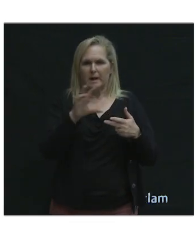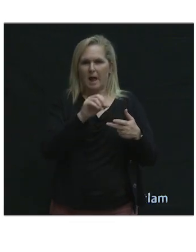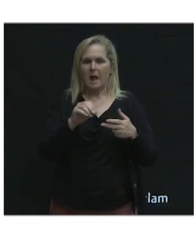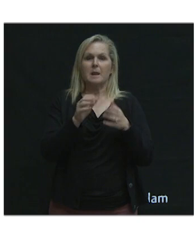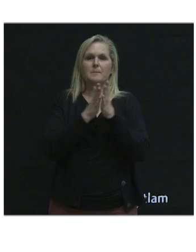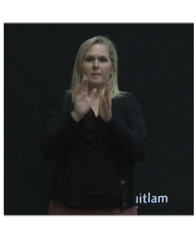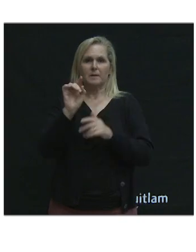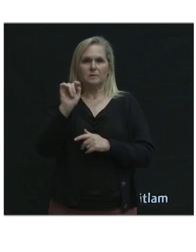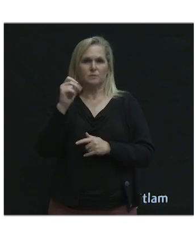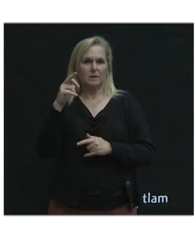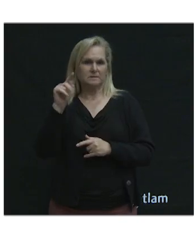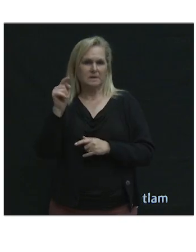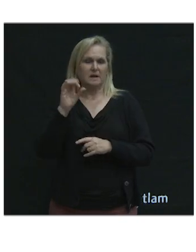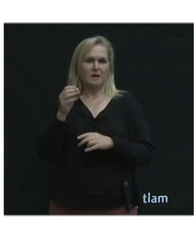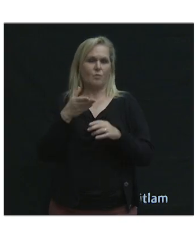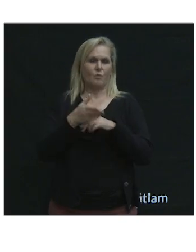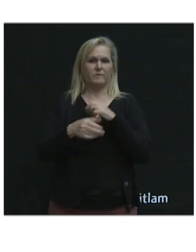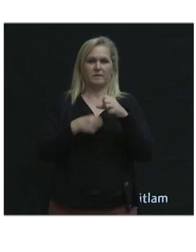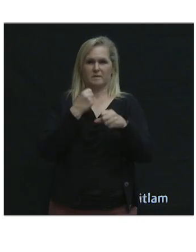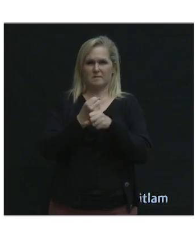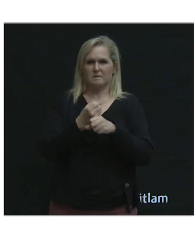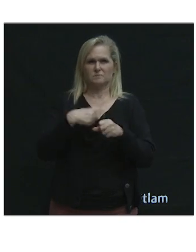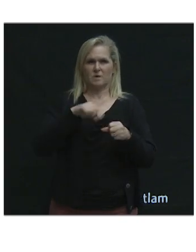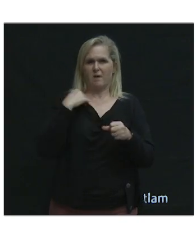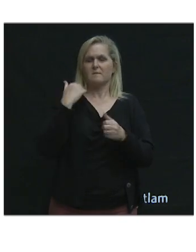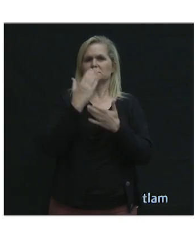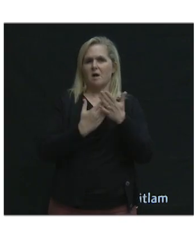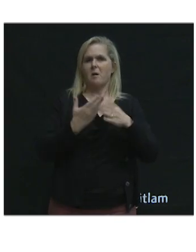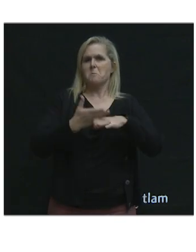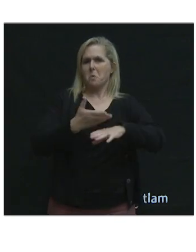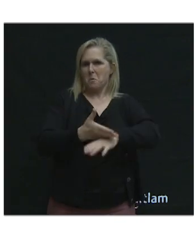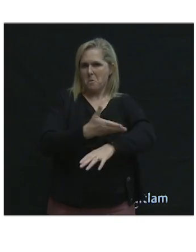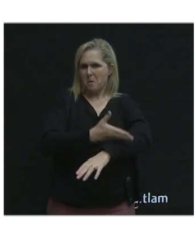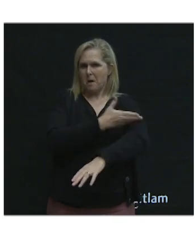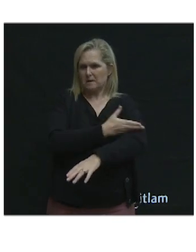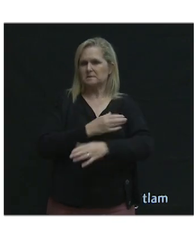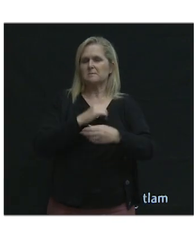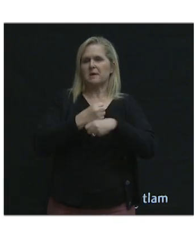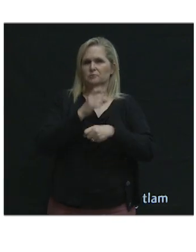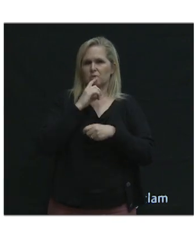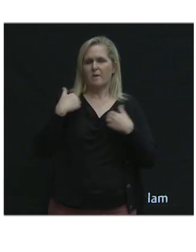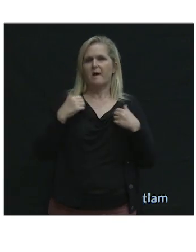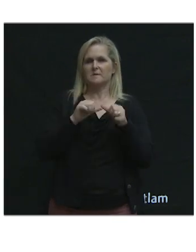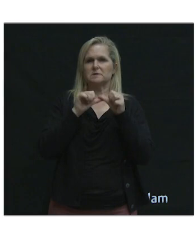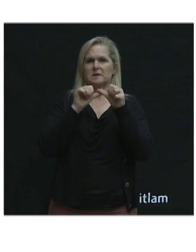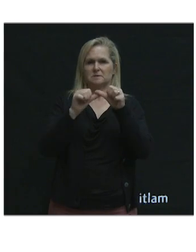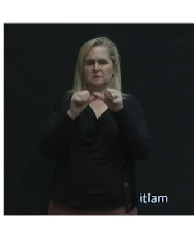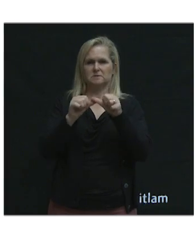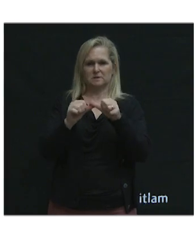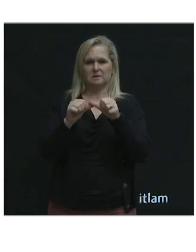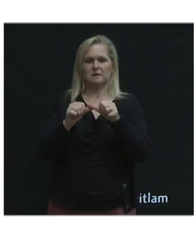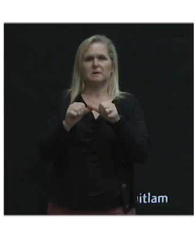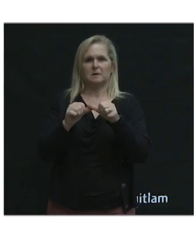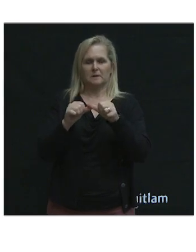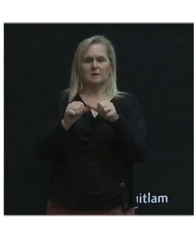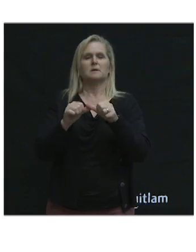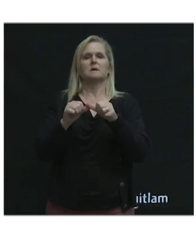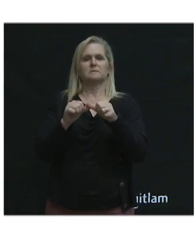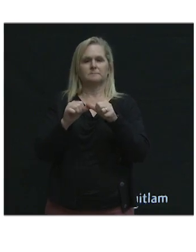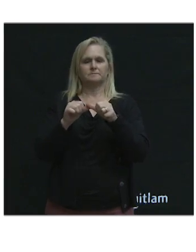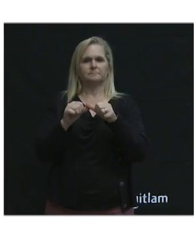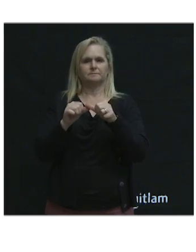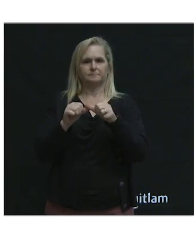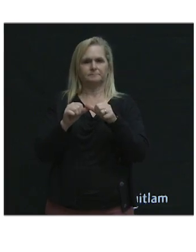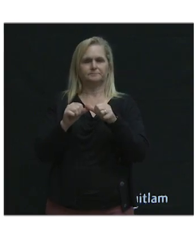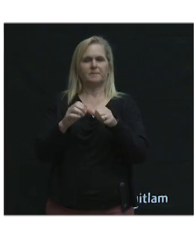And over the years, while there's, there has been progress increasing this sustainable transition mode share, the pace isn't